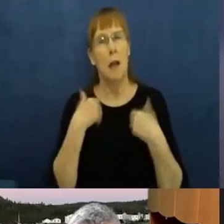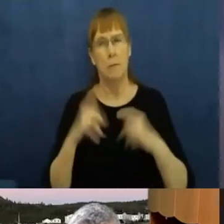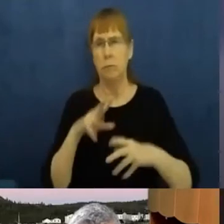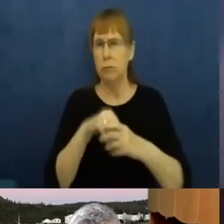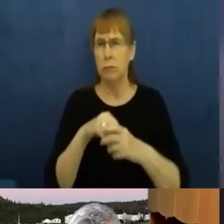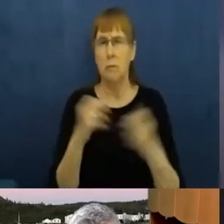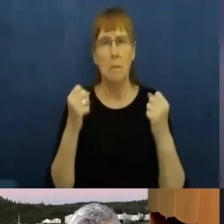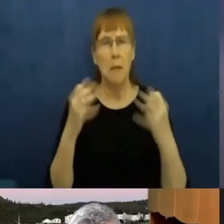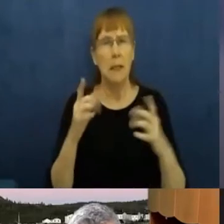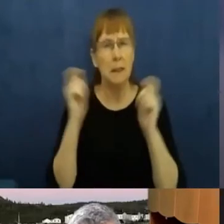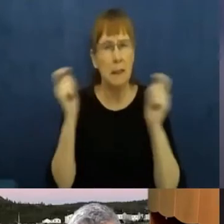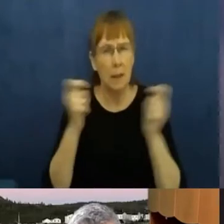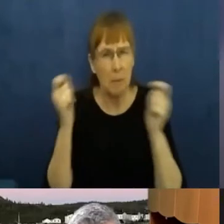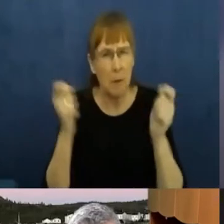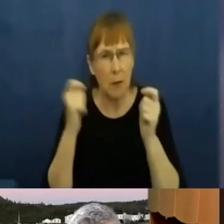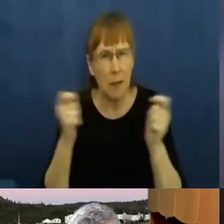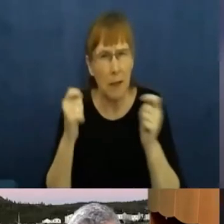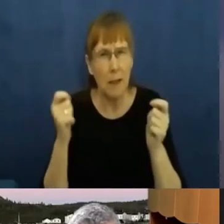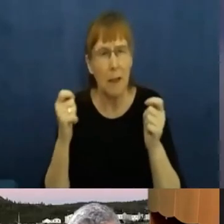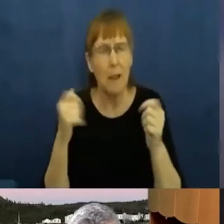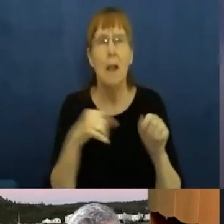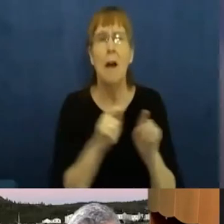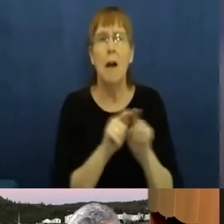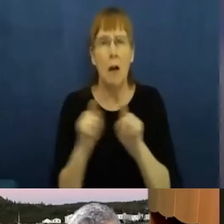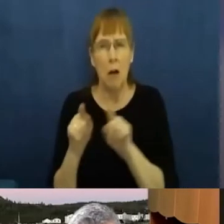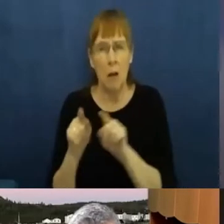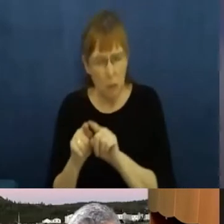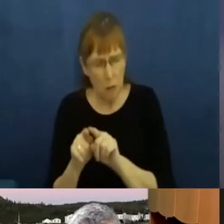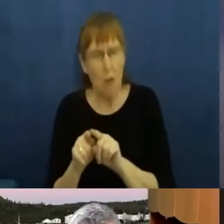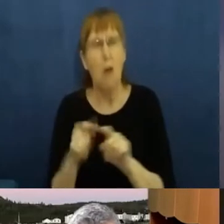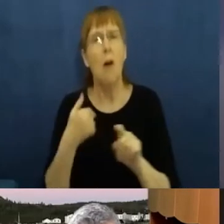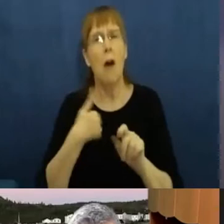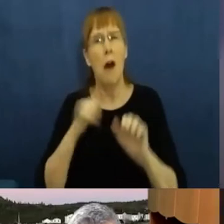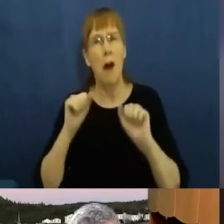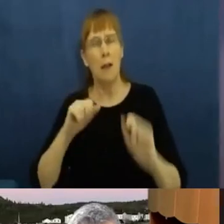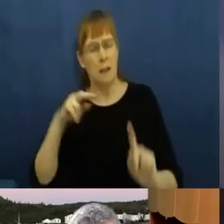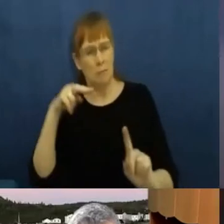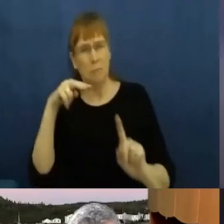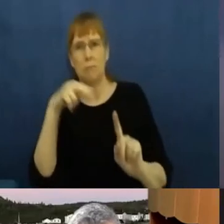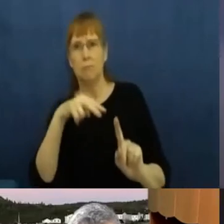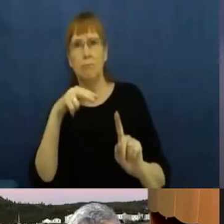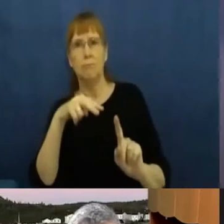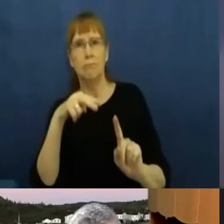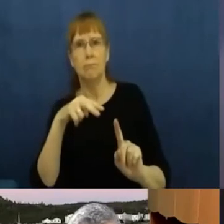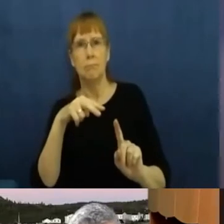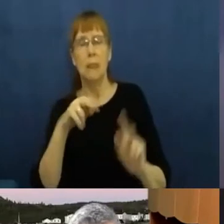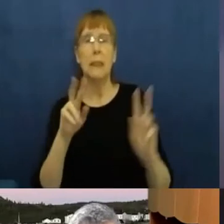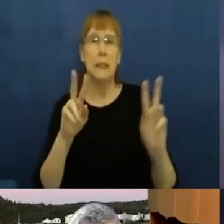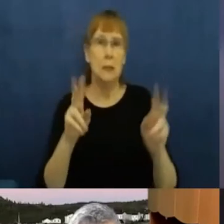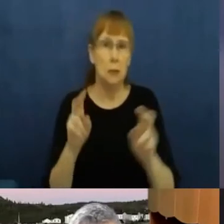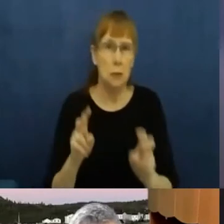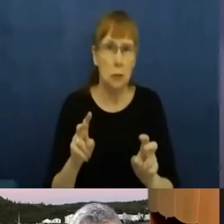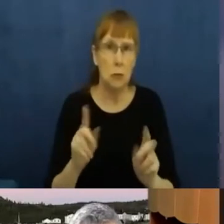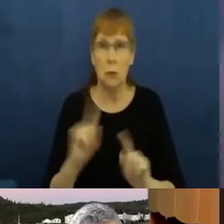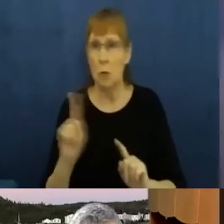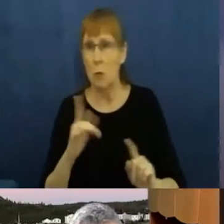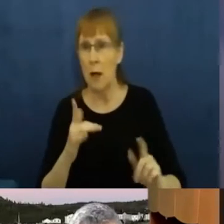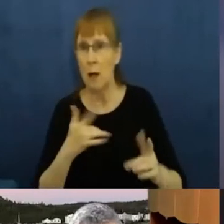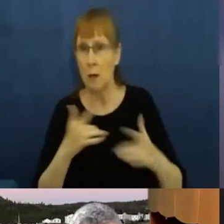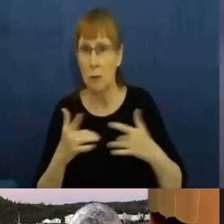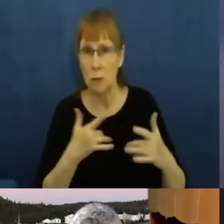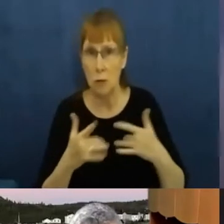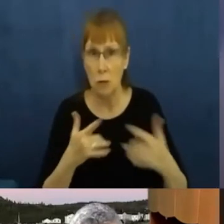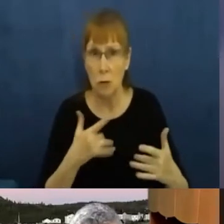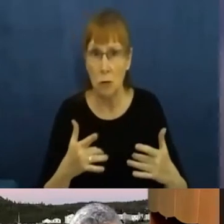But I can also shine a light, both on issues of concern, but also on